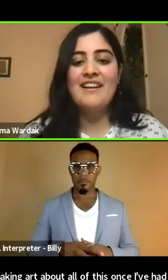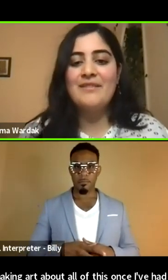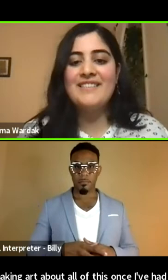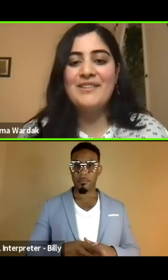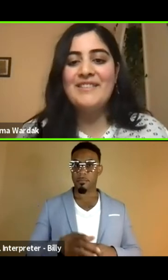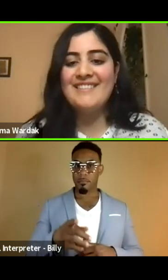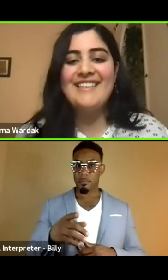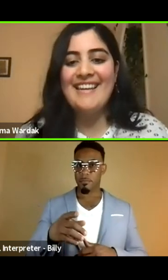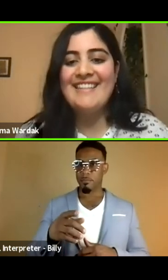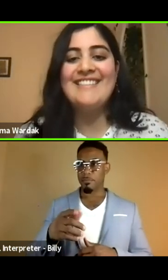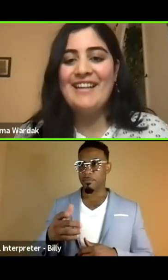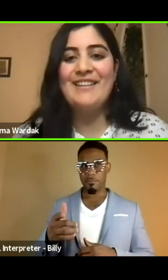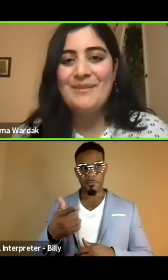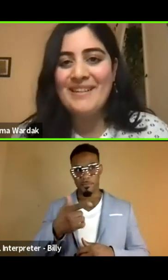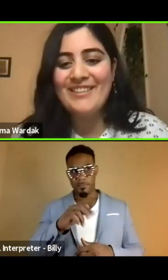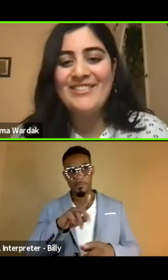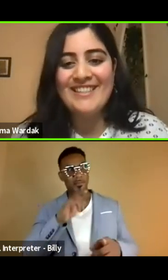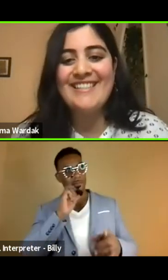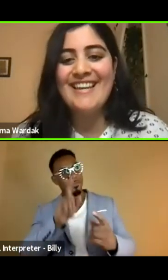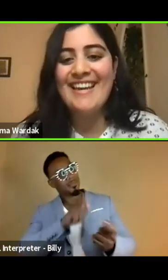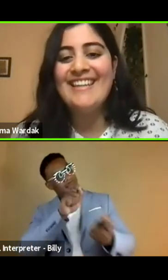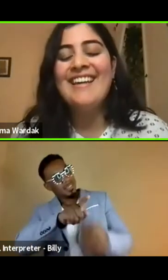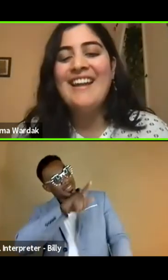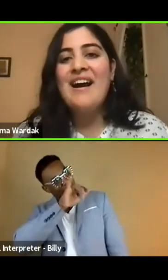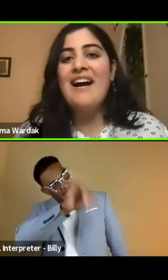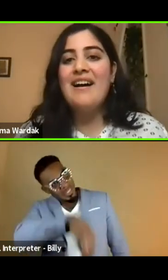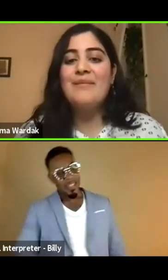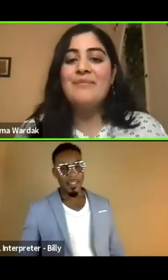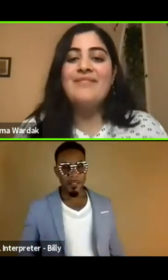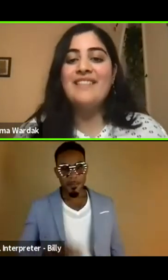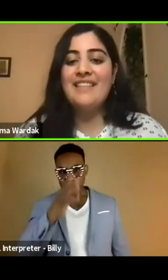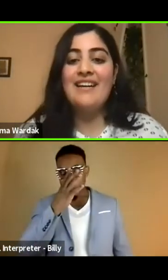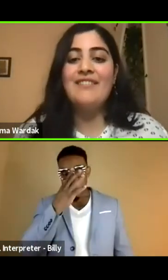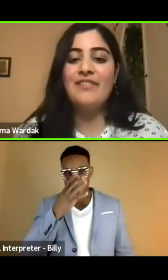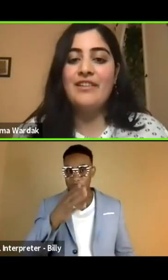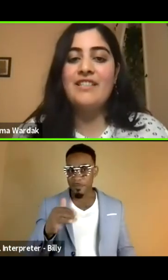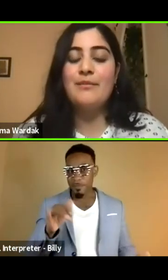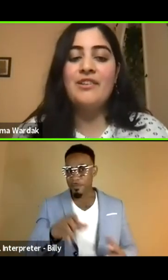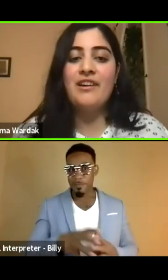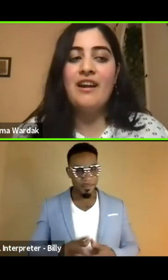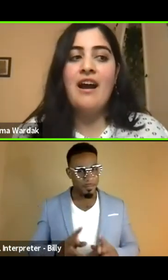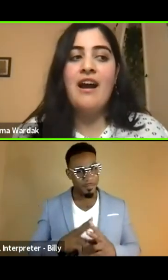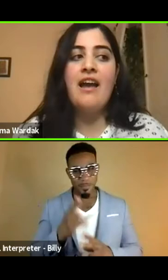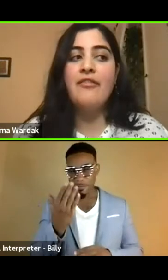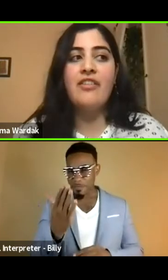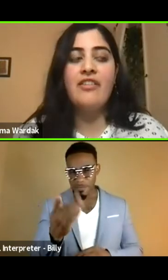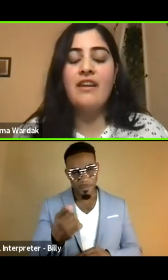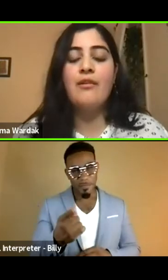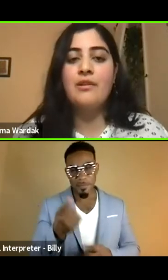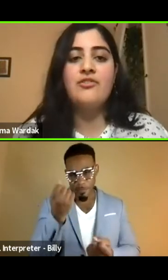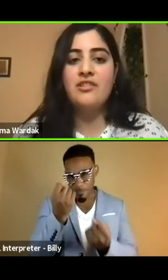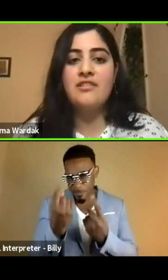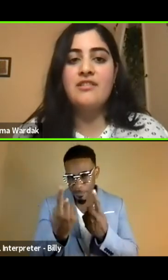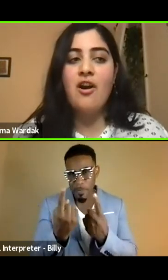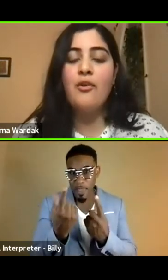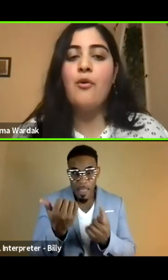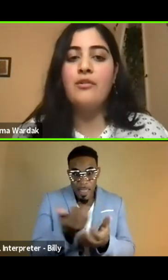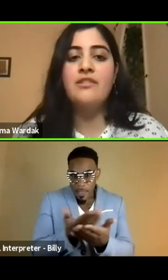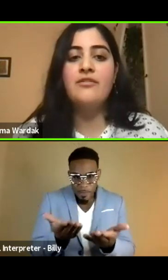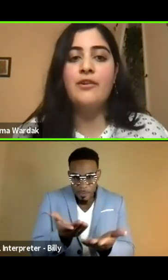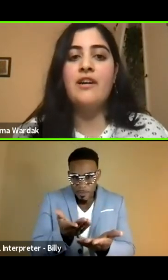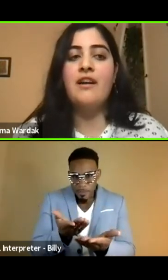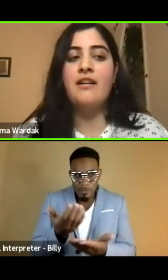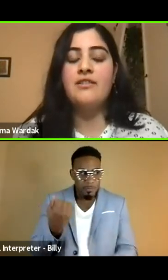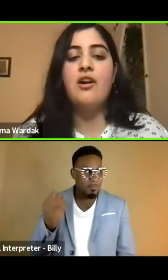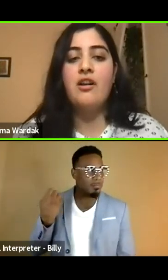That's all I was going to say exactly what you just said. Um, yeah, very similar. Uh, everything was just on